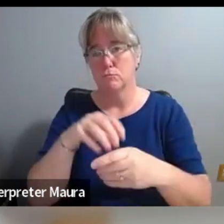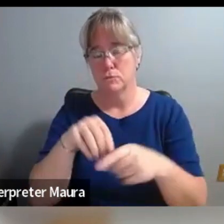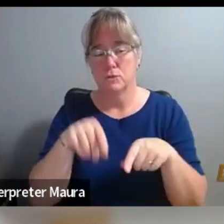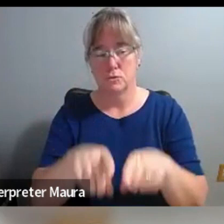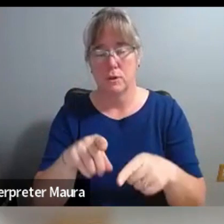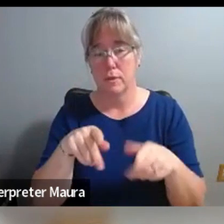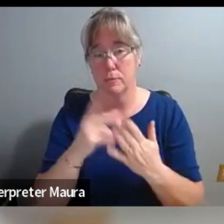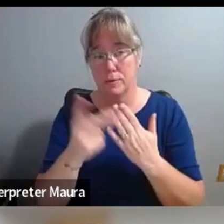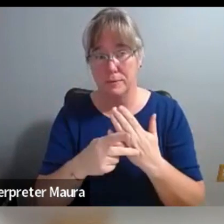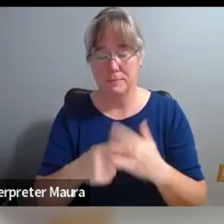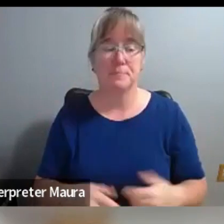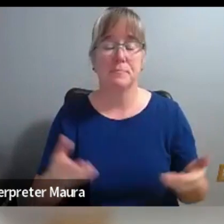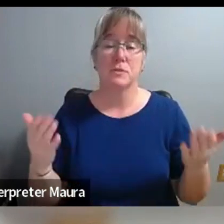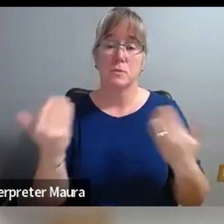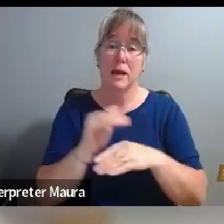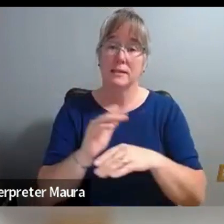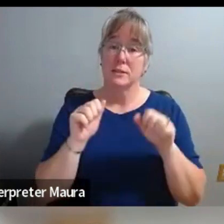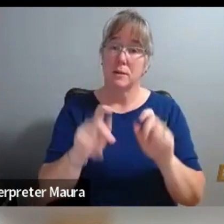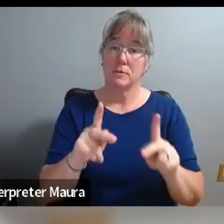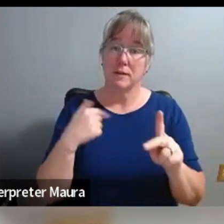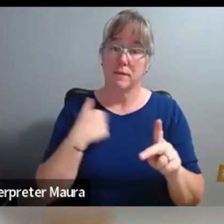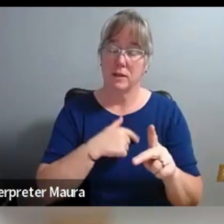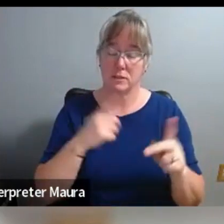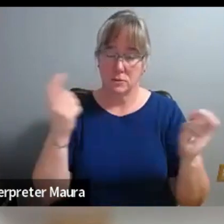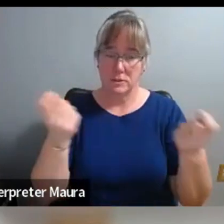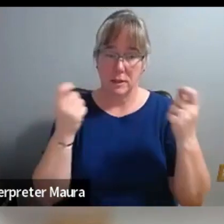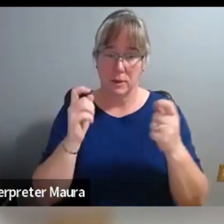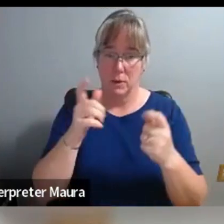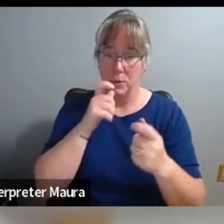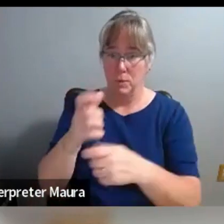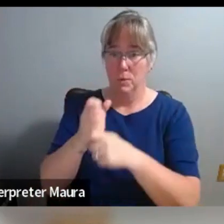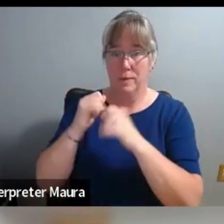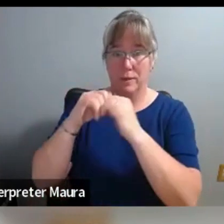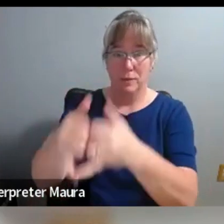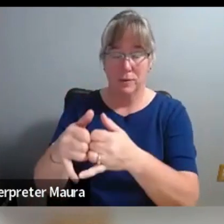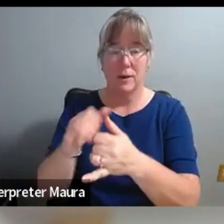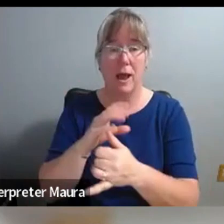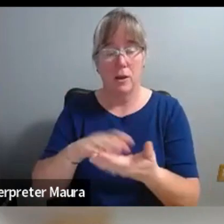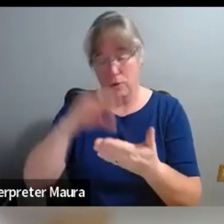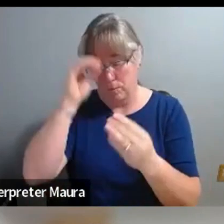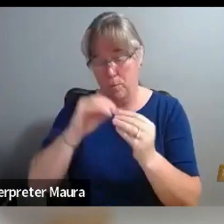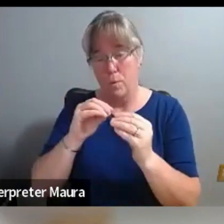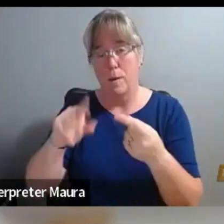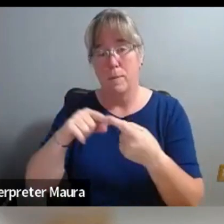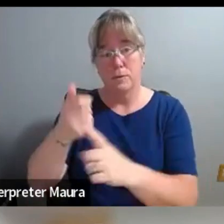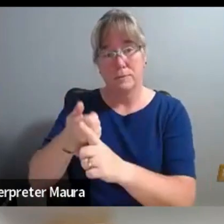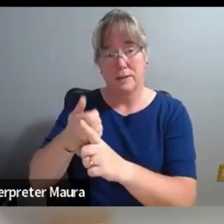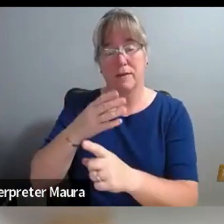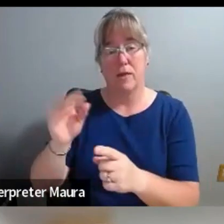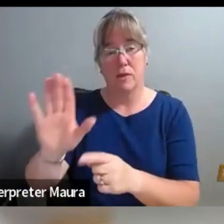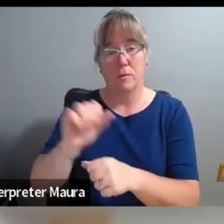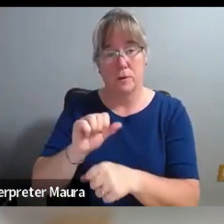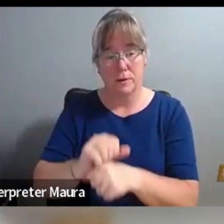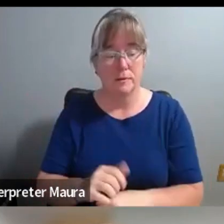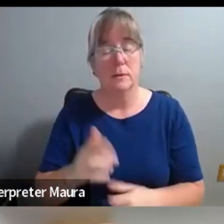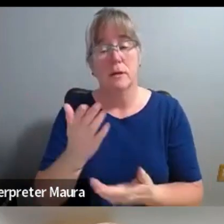This event is an opportunity for all of us to celebrate our recipient, but also to learn more about them and their work. Please feel free to comment or